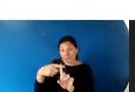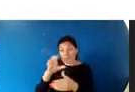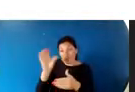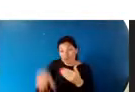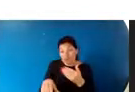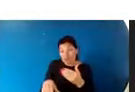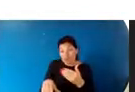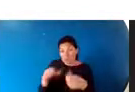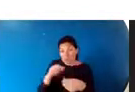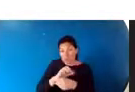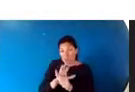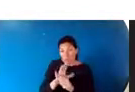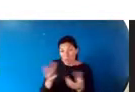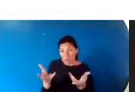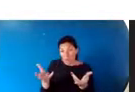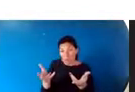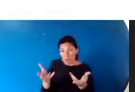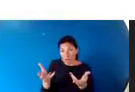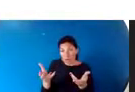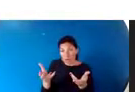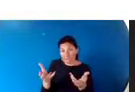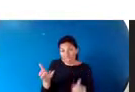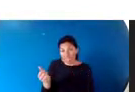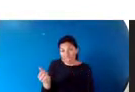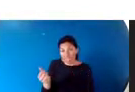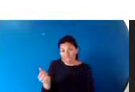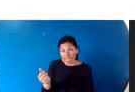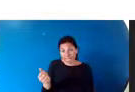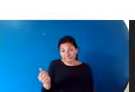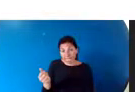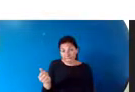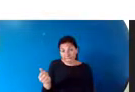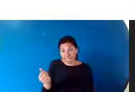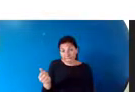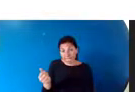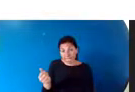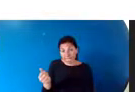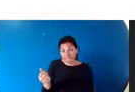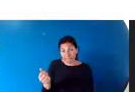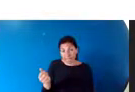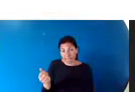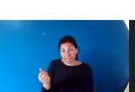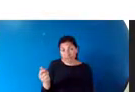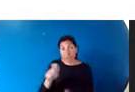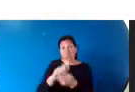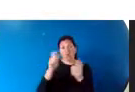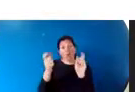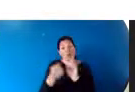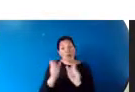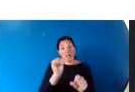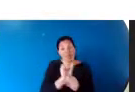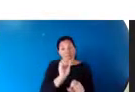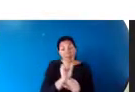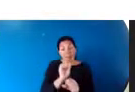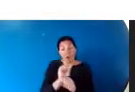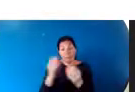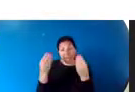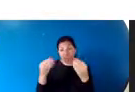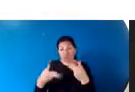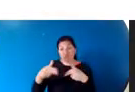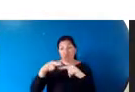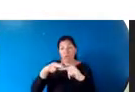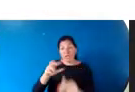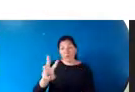positive consequences of a pandemic like this, is the transformation of the labor market to potentially raise wages among the